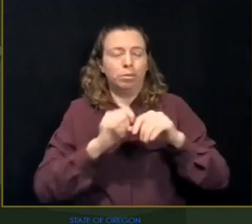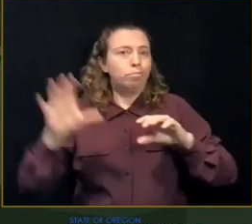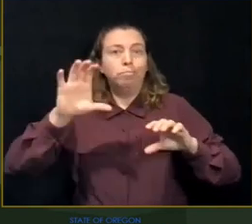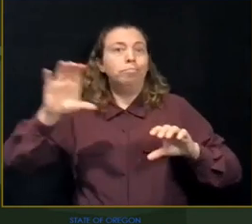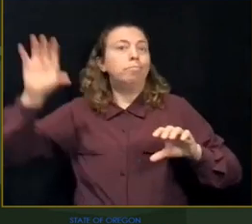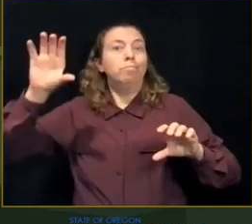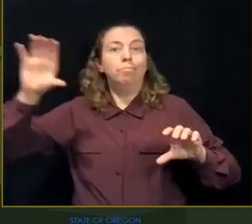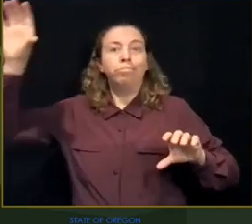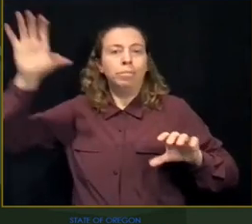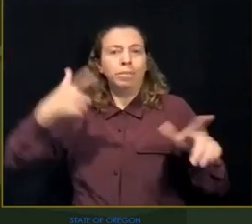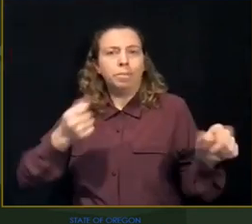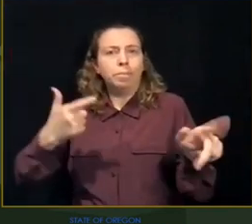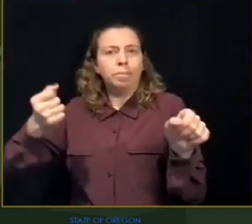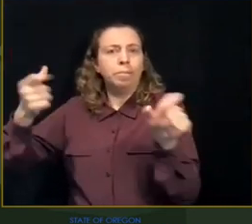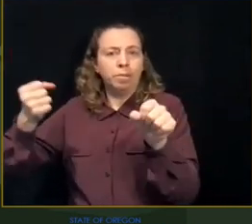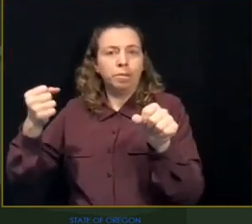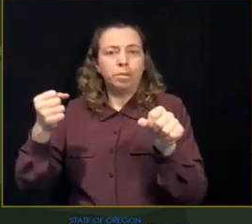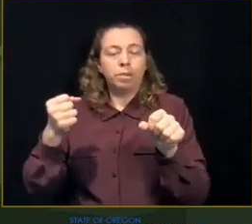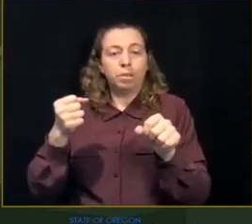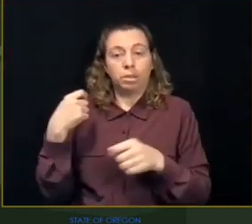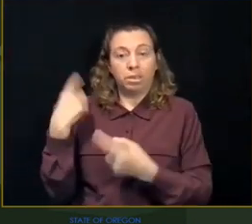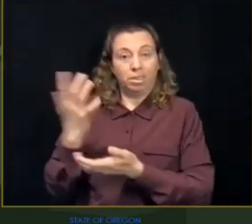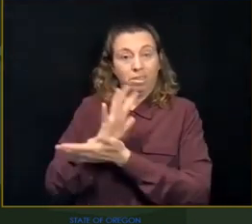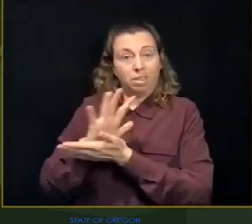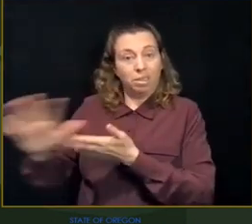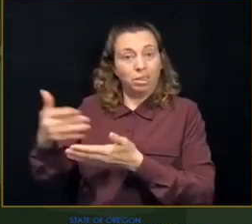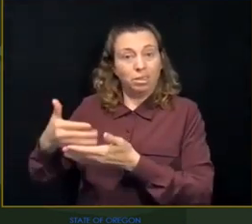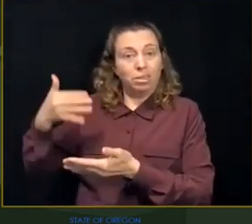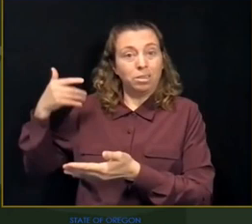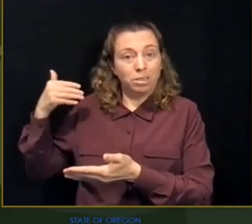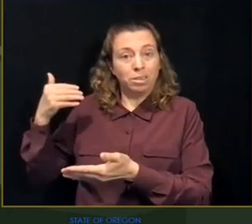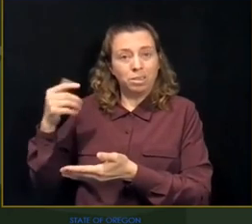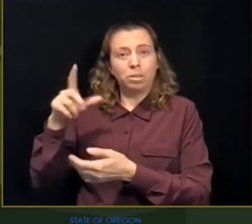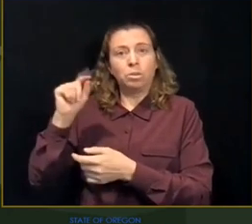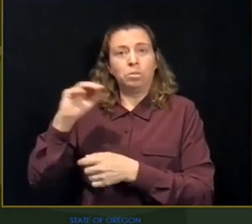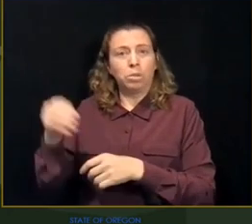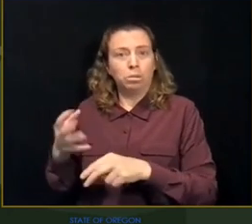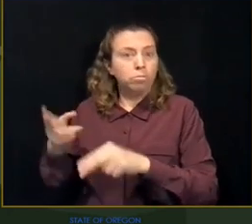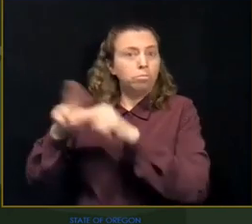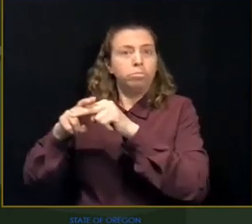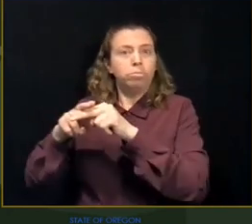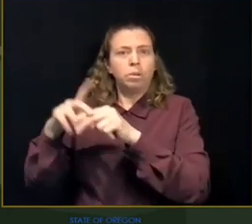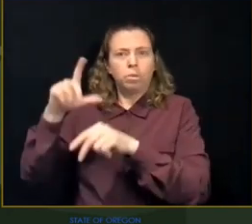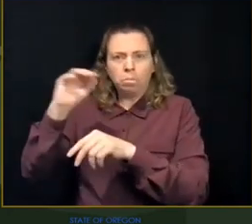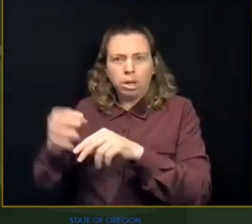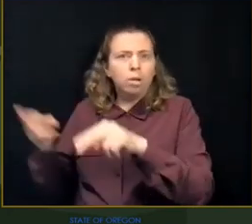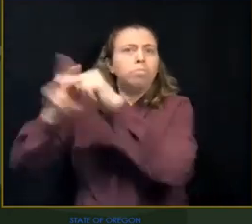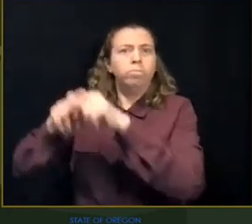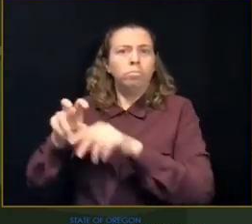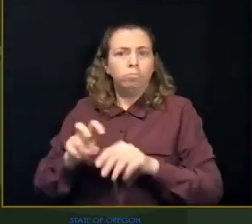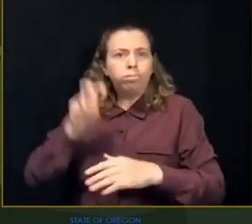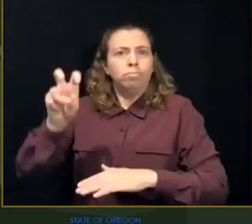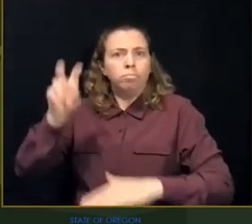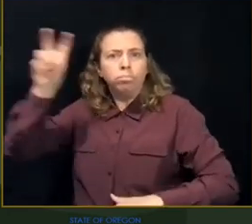straight week Oregon has recorded case increases of 20% or more. Our